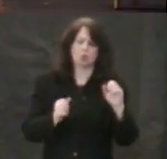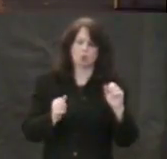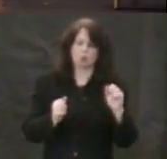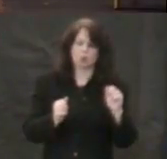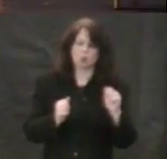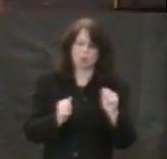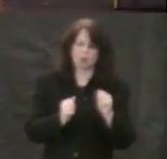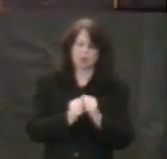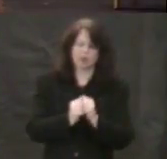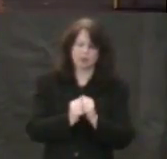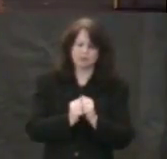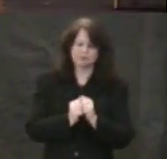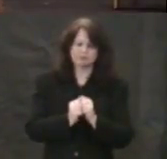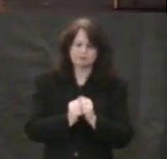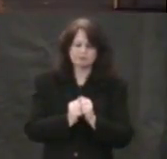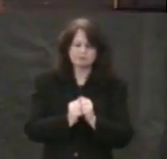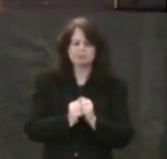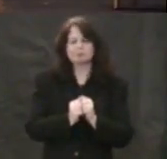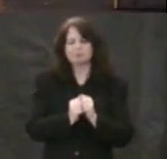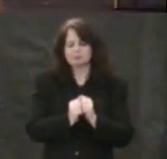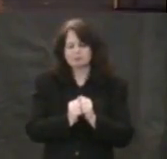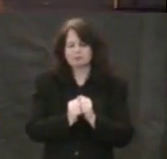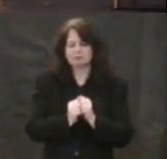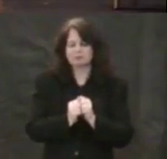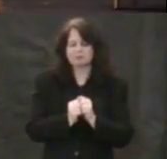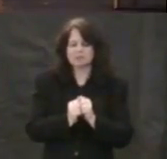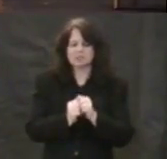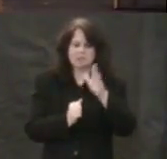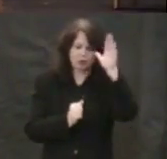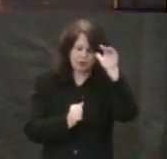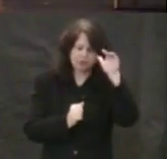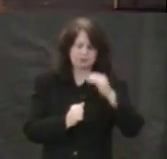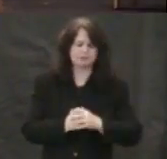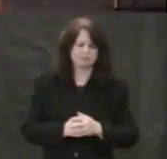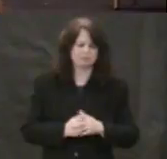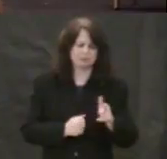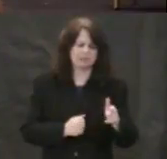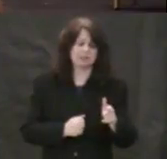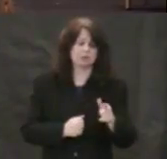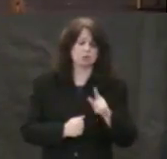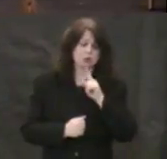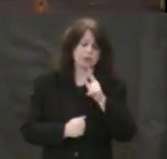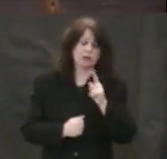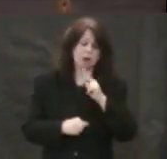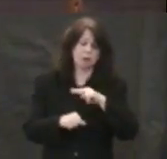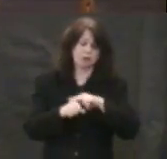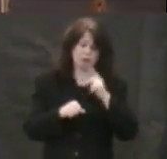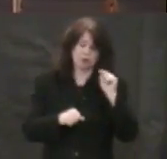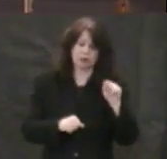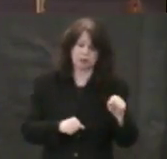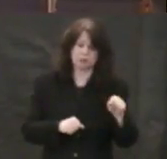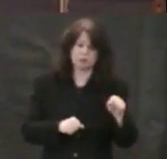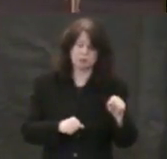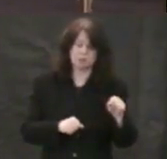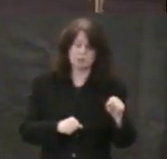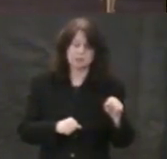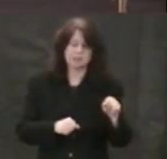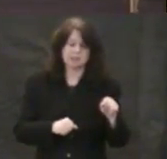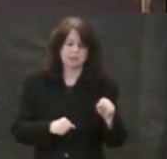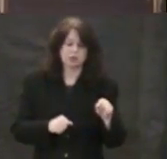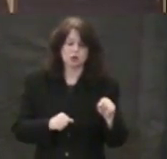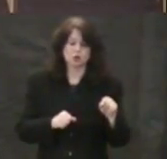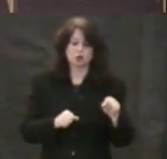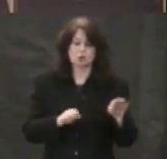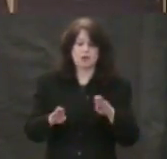feet. It is fairly common for Peter to act impulsively